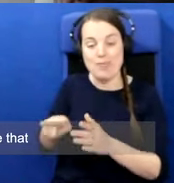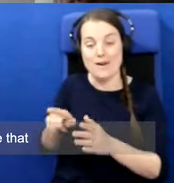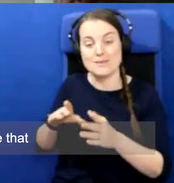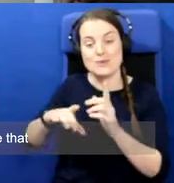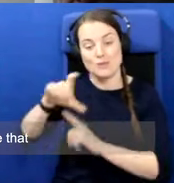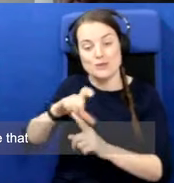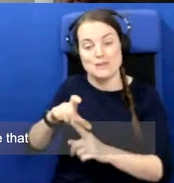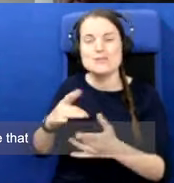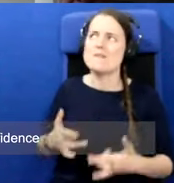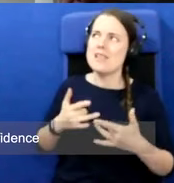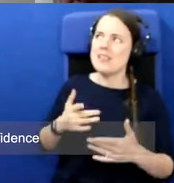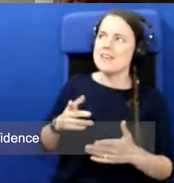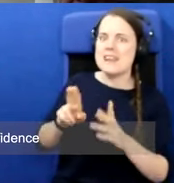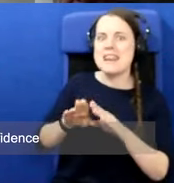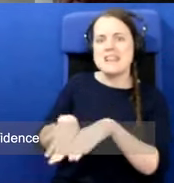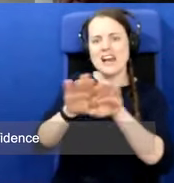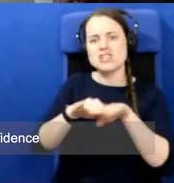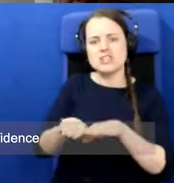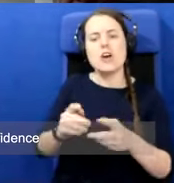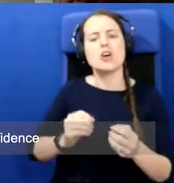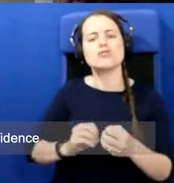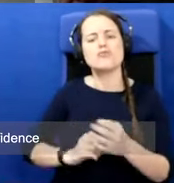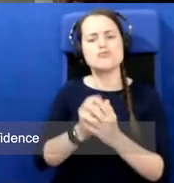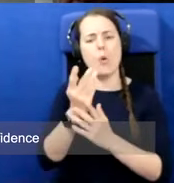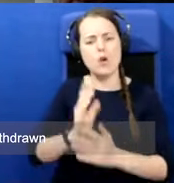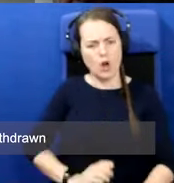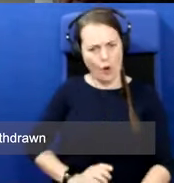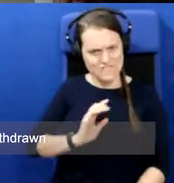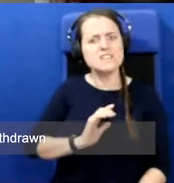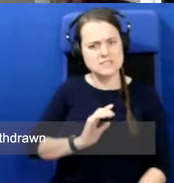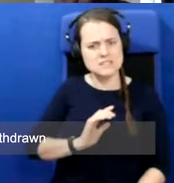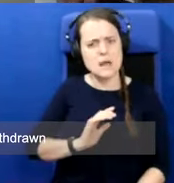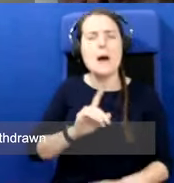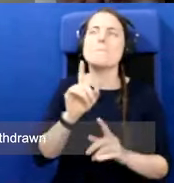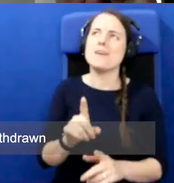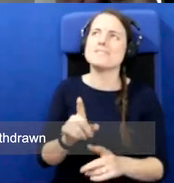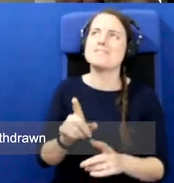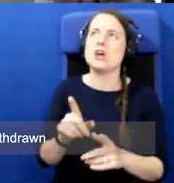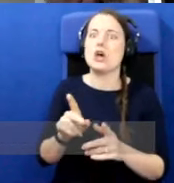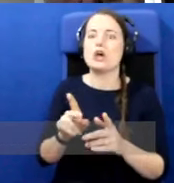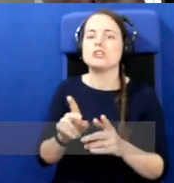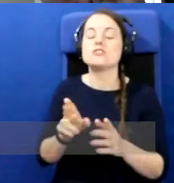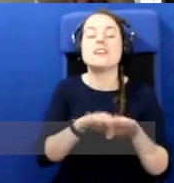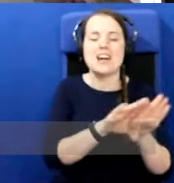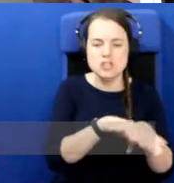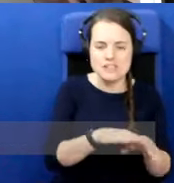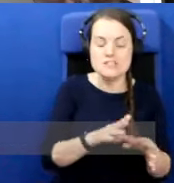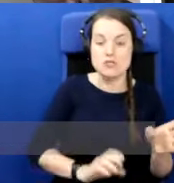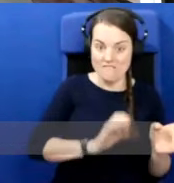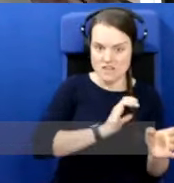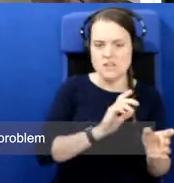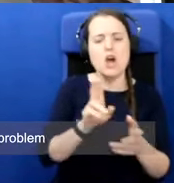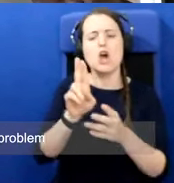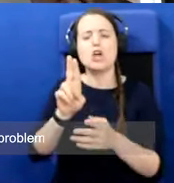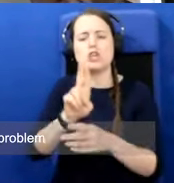nationalism has grown in confidence while possibly unionism has withdrawn into itself. And do you see